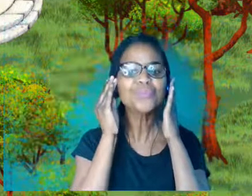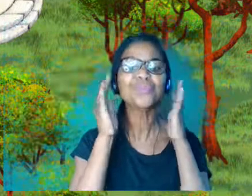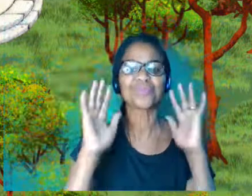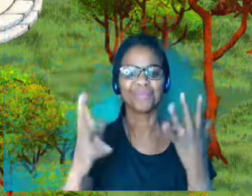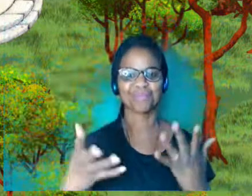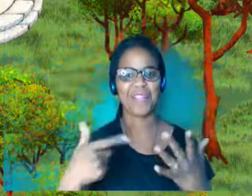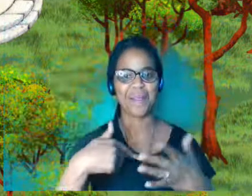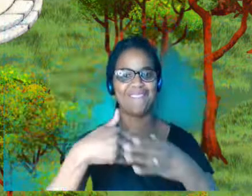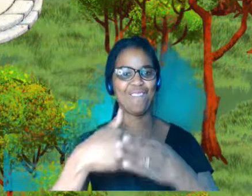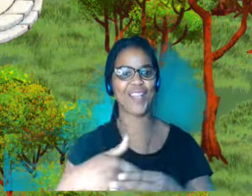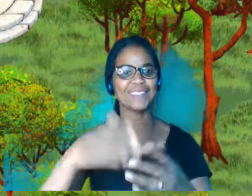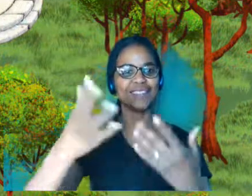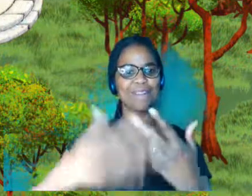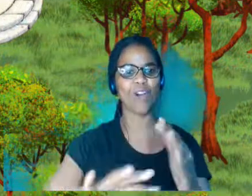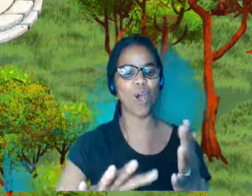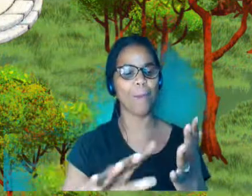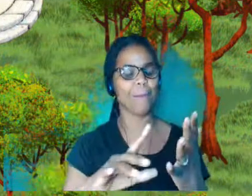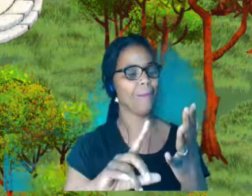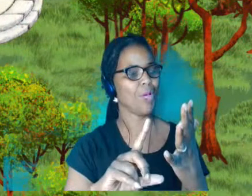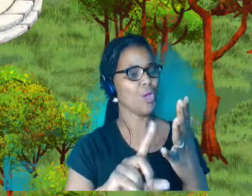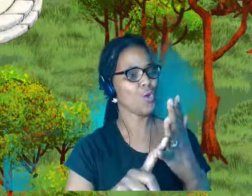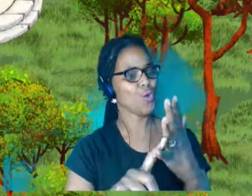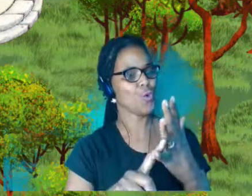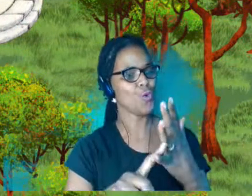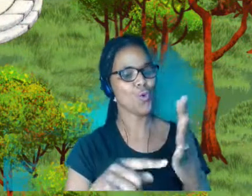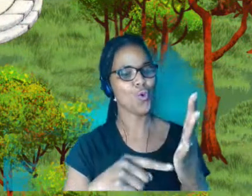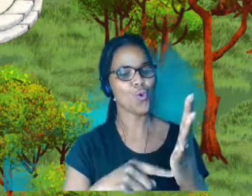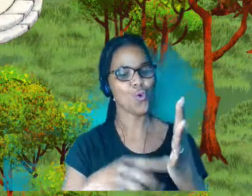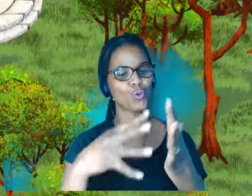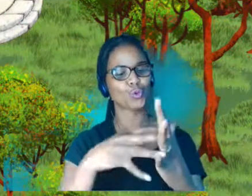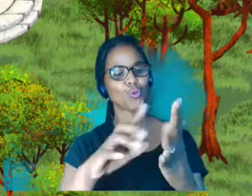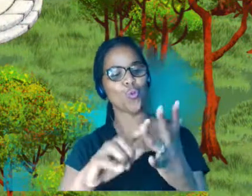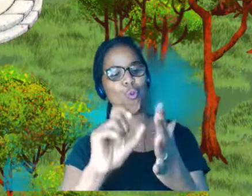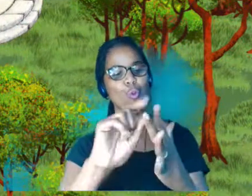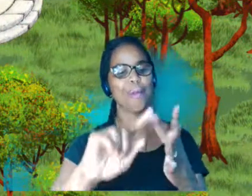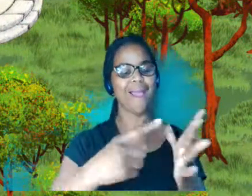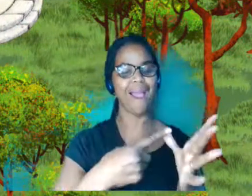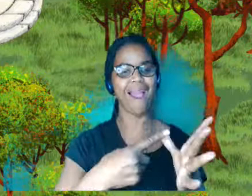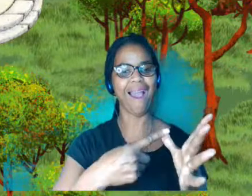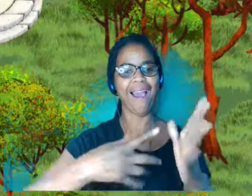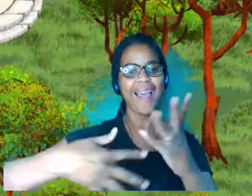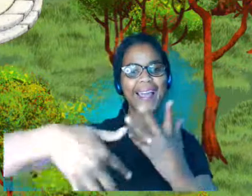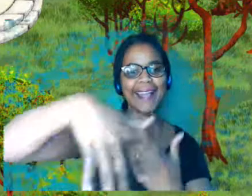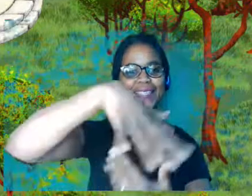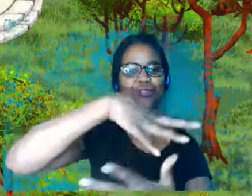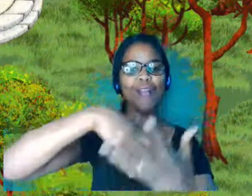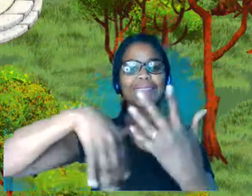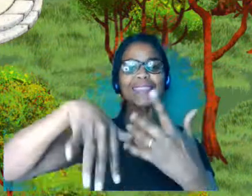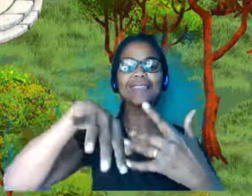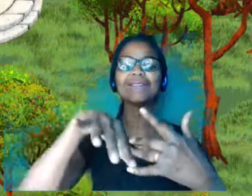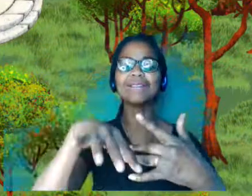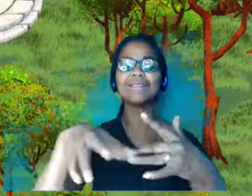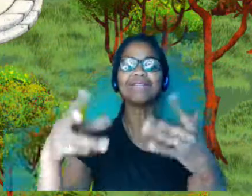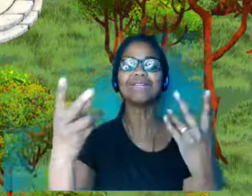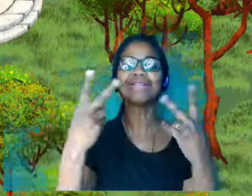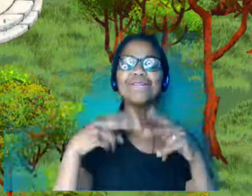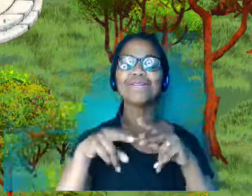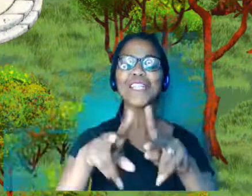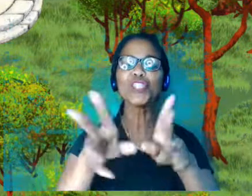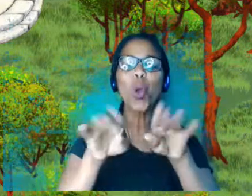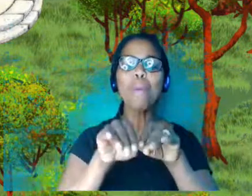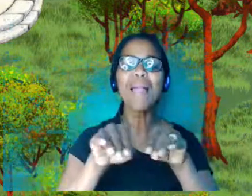the wonderful interactive social video platform that is